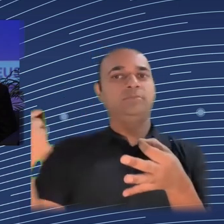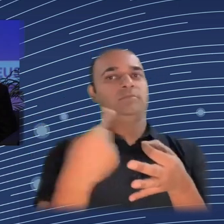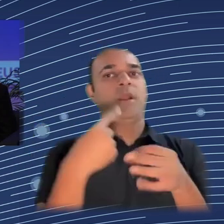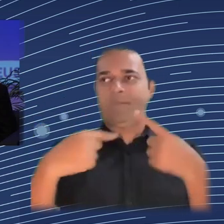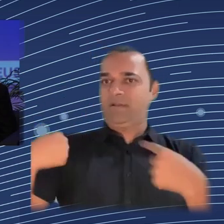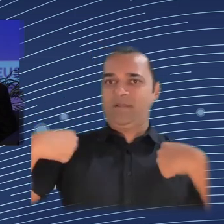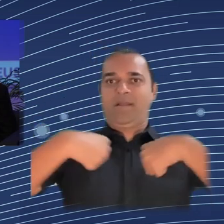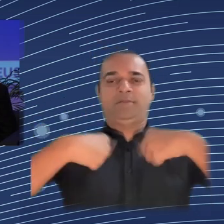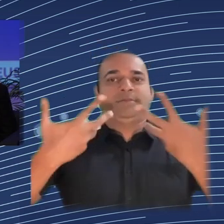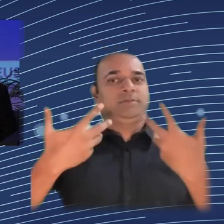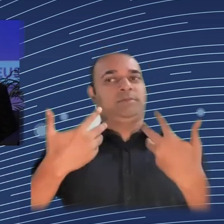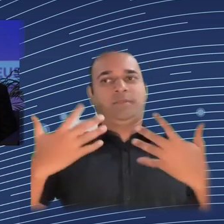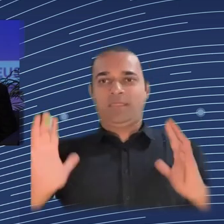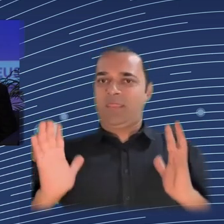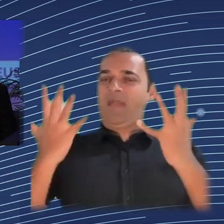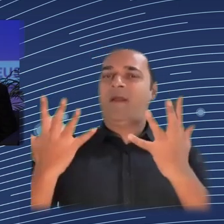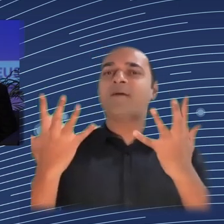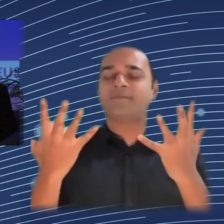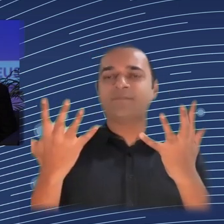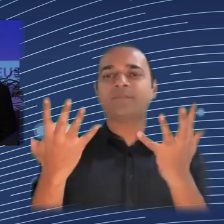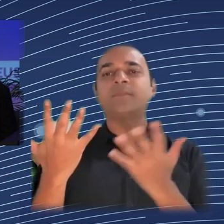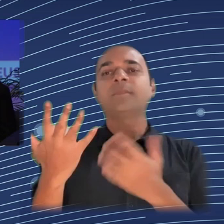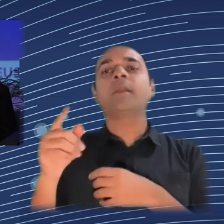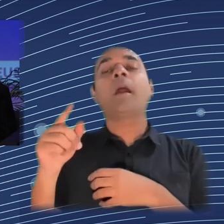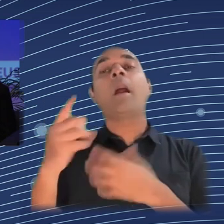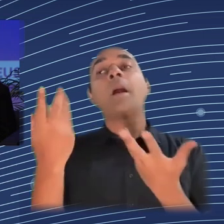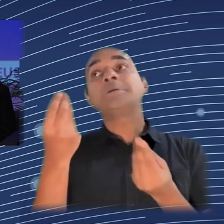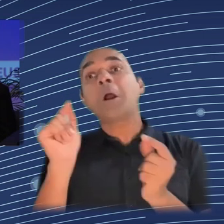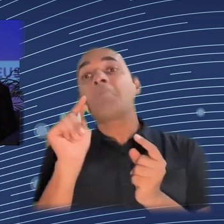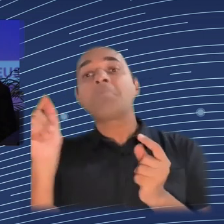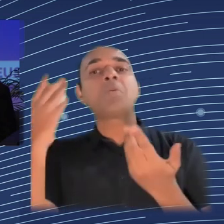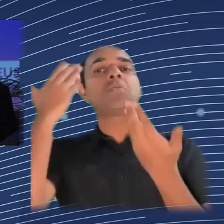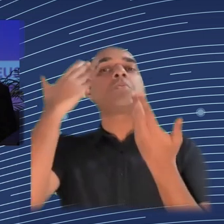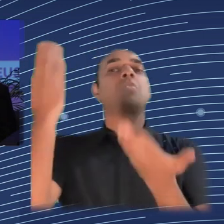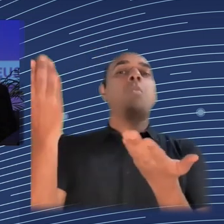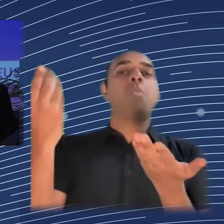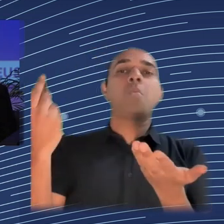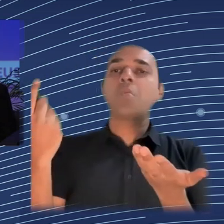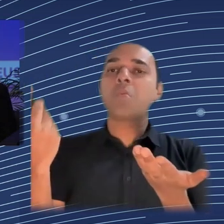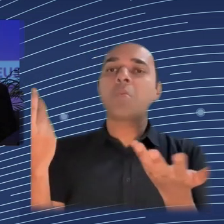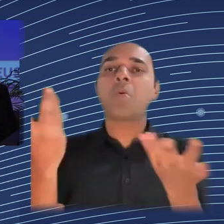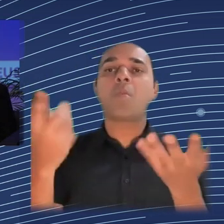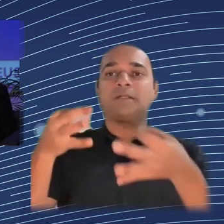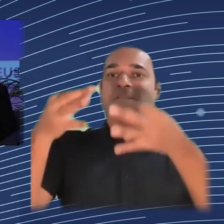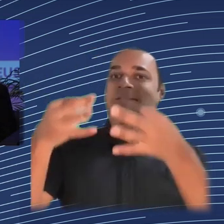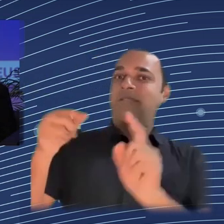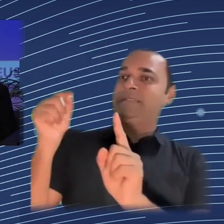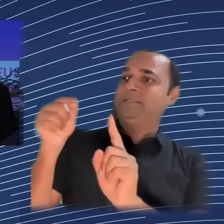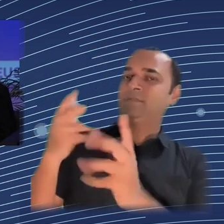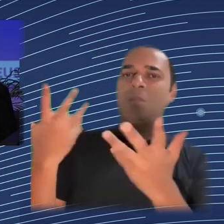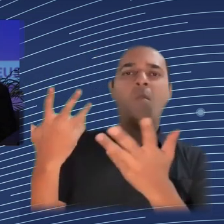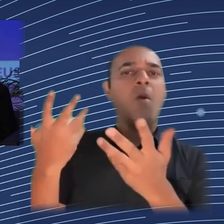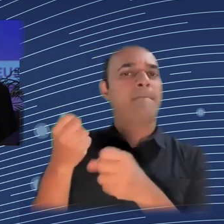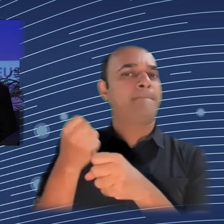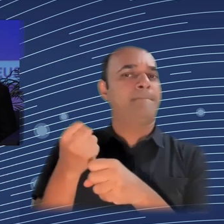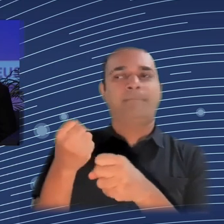sort of techno-determinism embracing the idea that Prometheus will come and save us all. And this is why